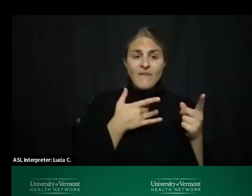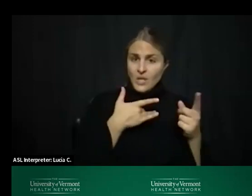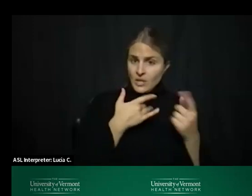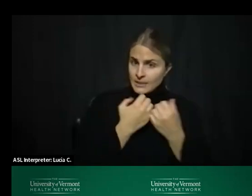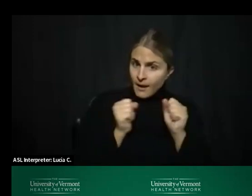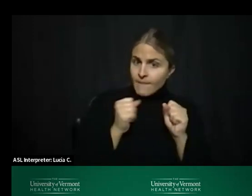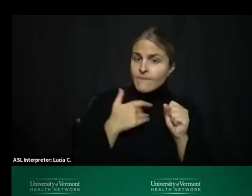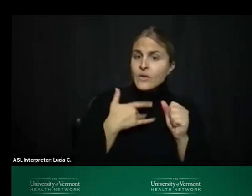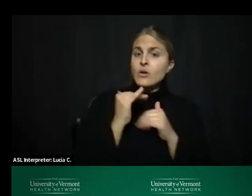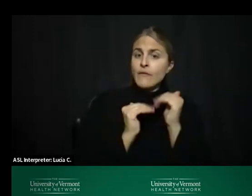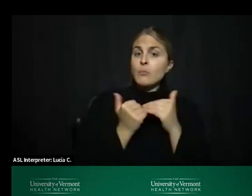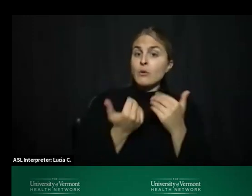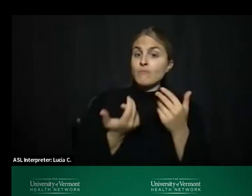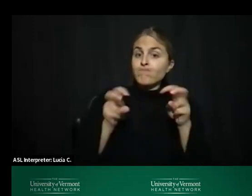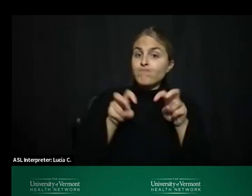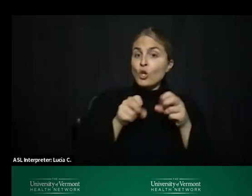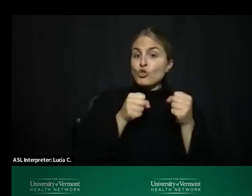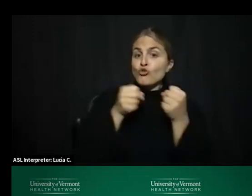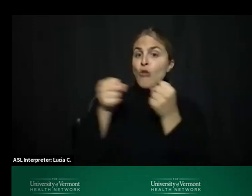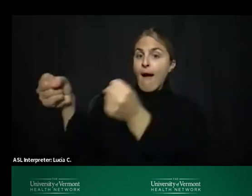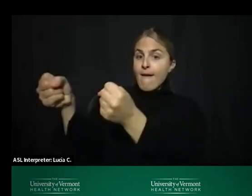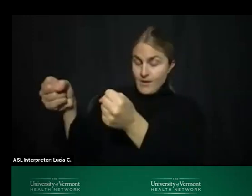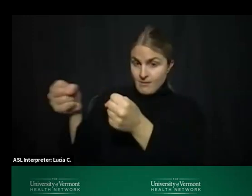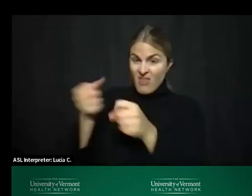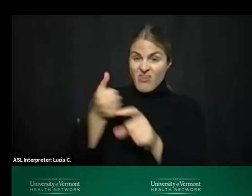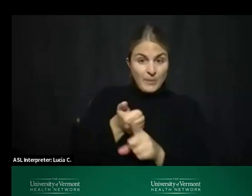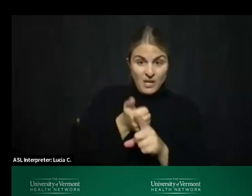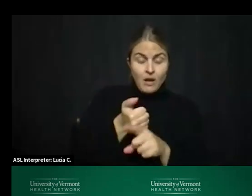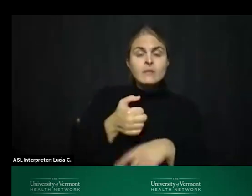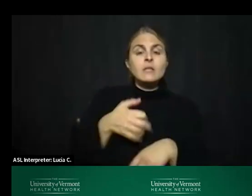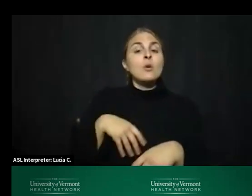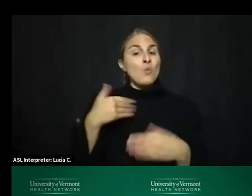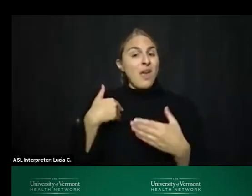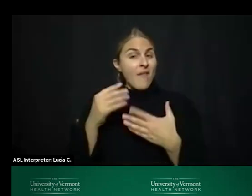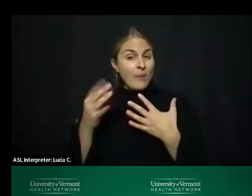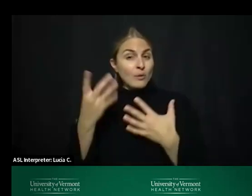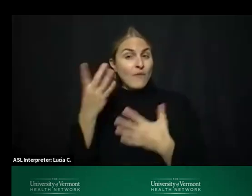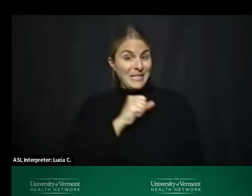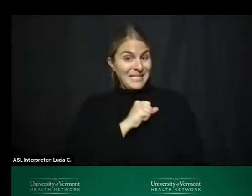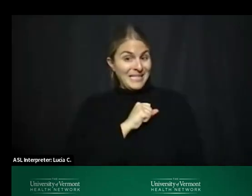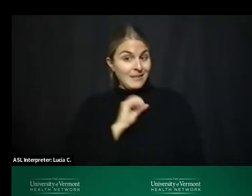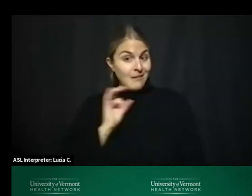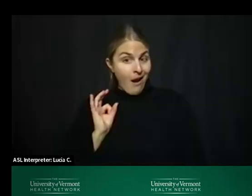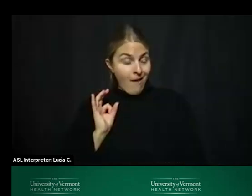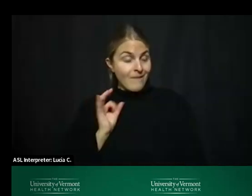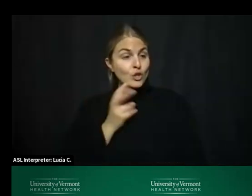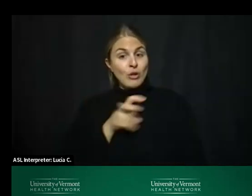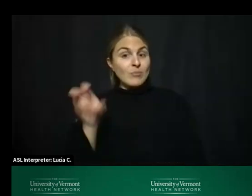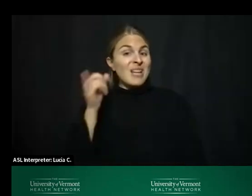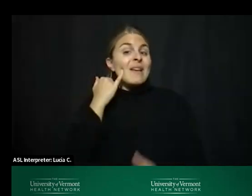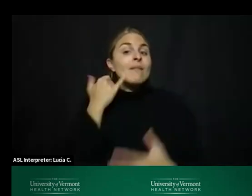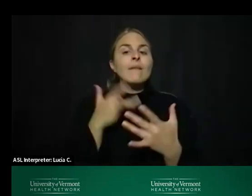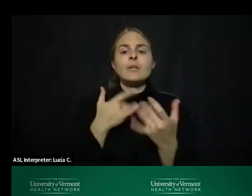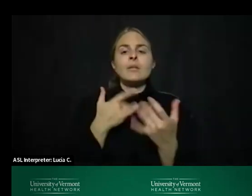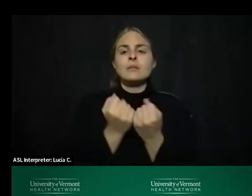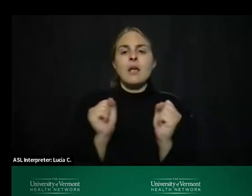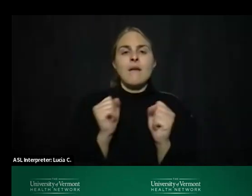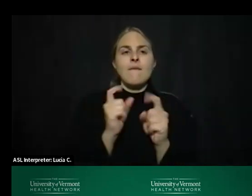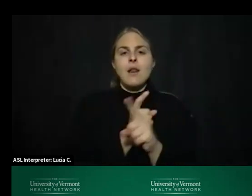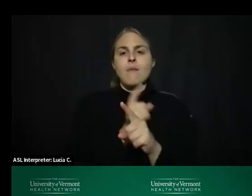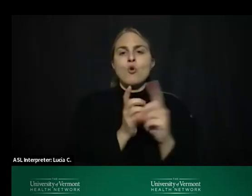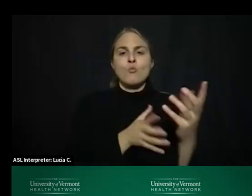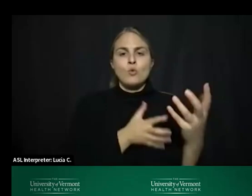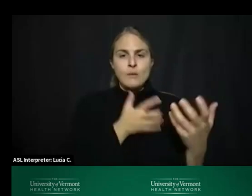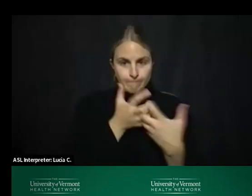er we have the option of some staff transport to the er when that's feeling safe or appropriate or even